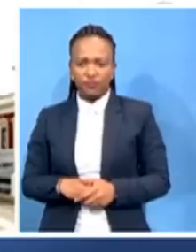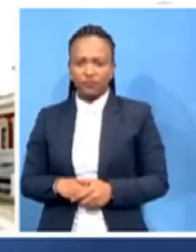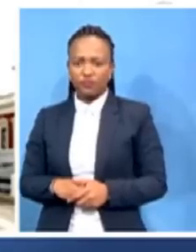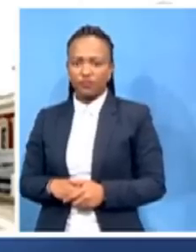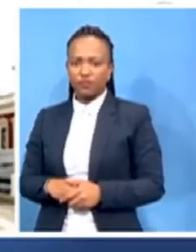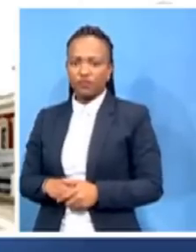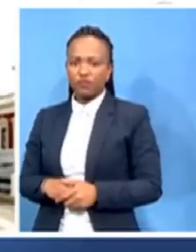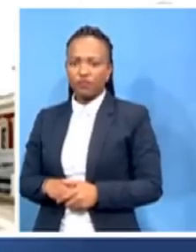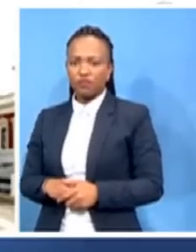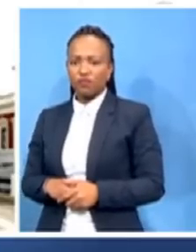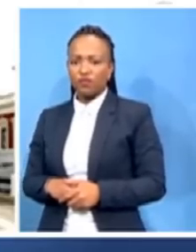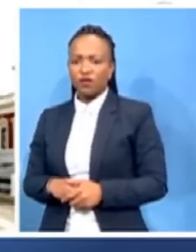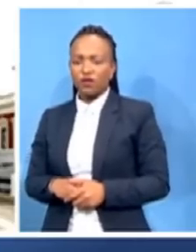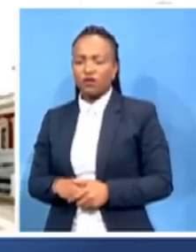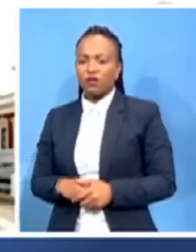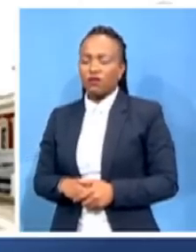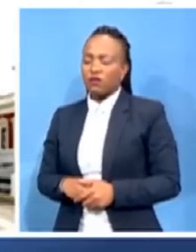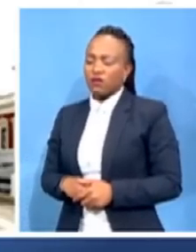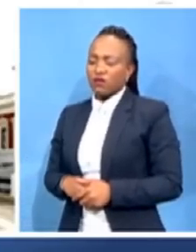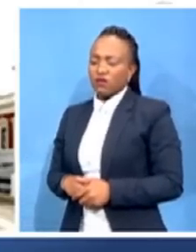what your mortis operandi is?